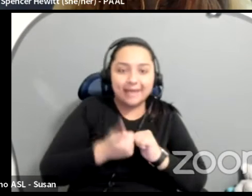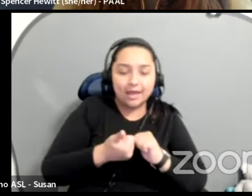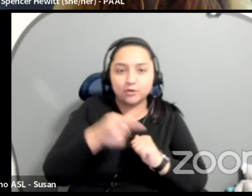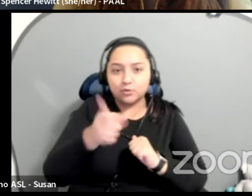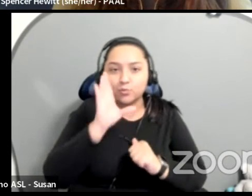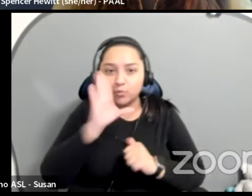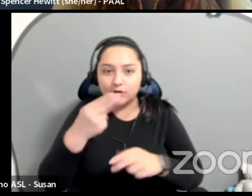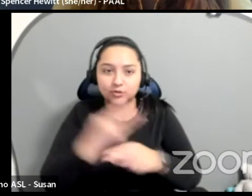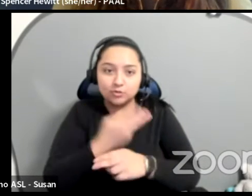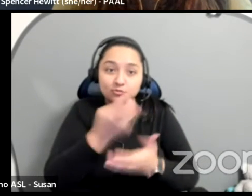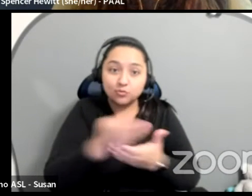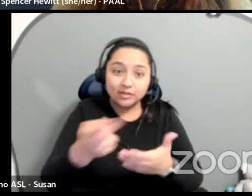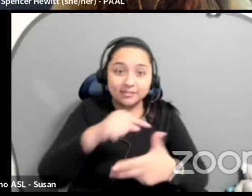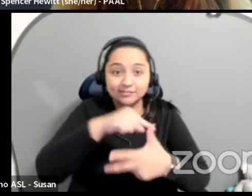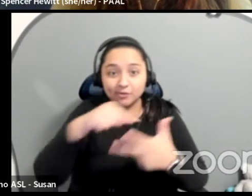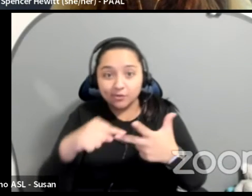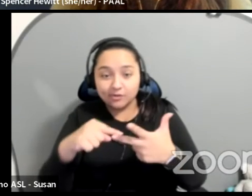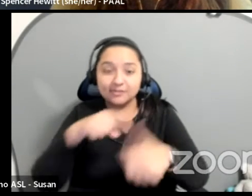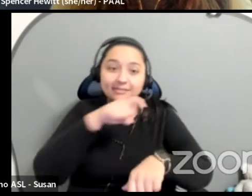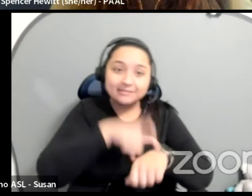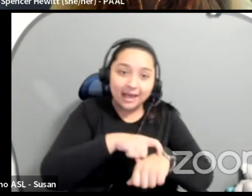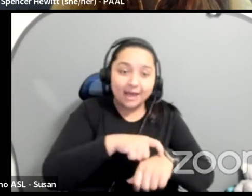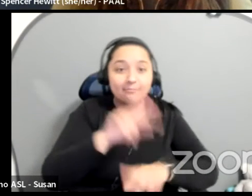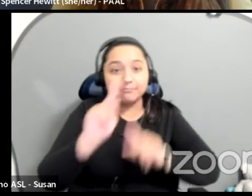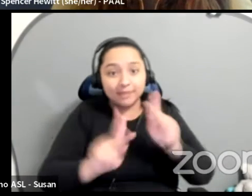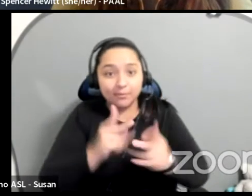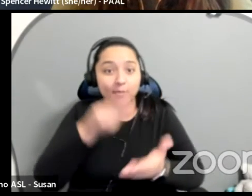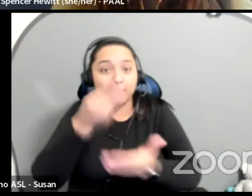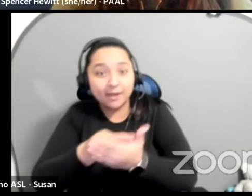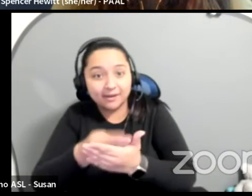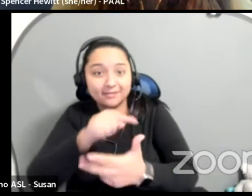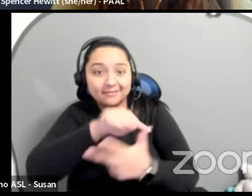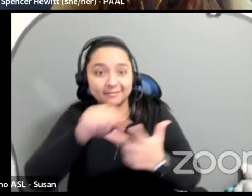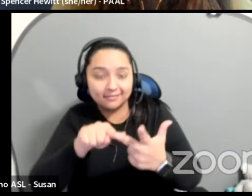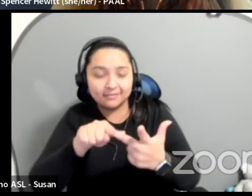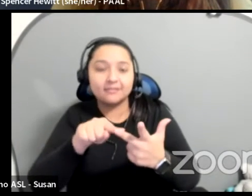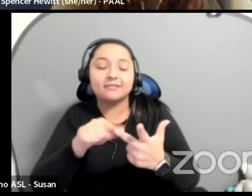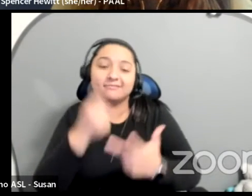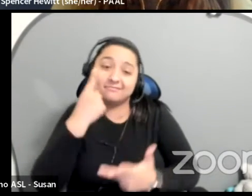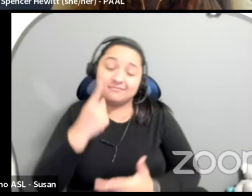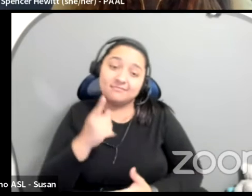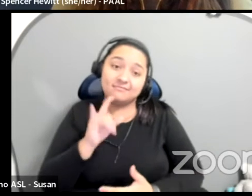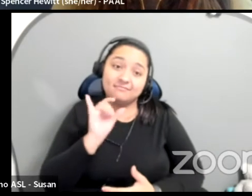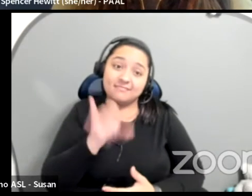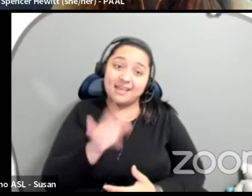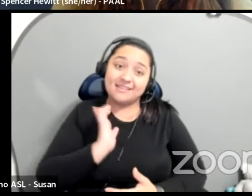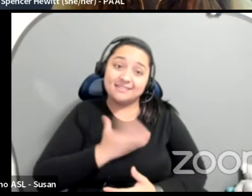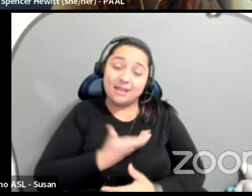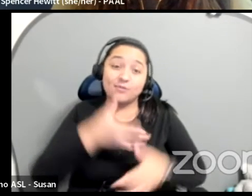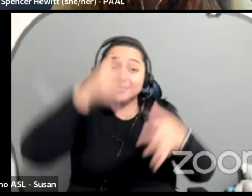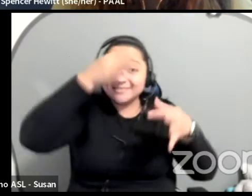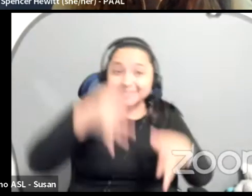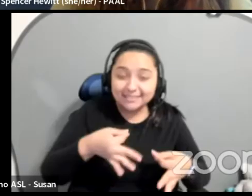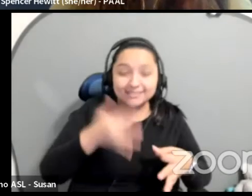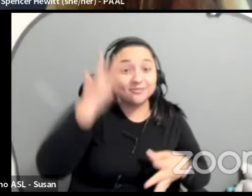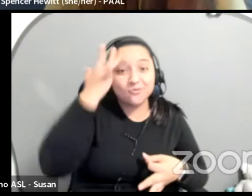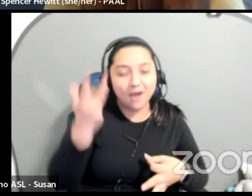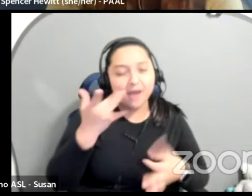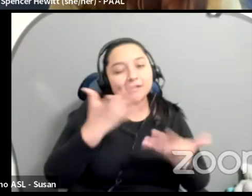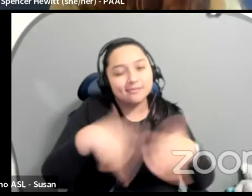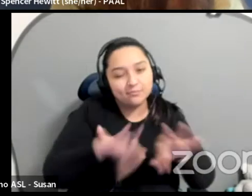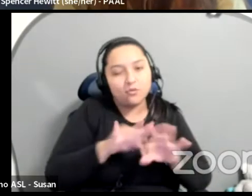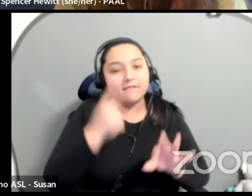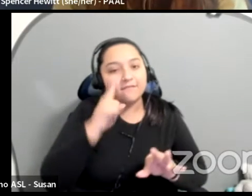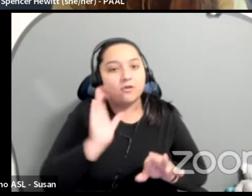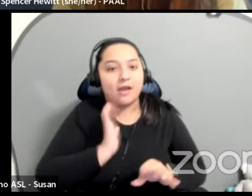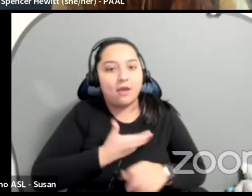for us, this is a priority because this is a key part of our core values. And so we, that's how we